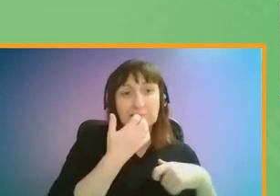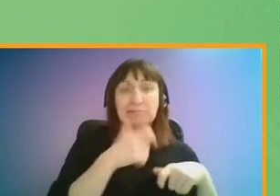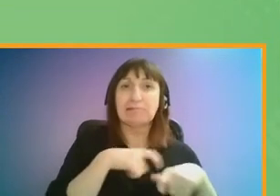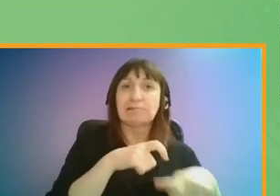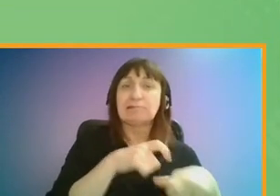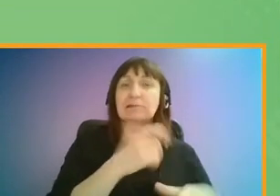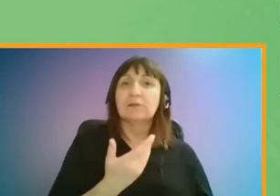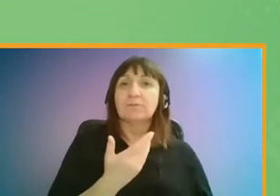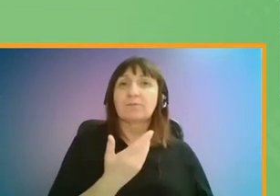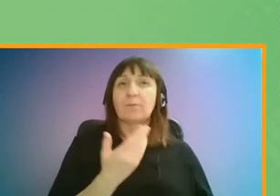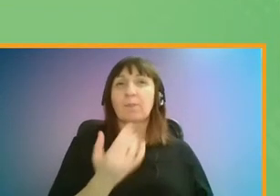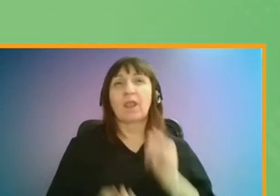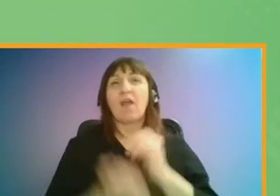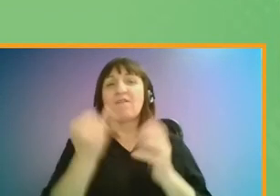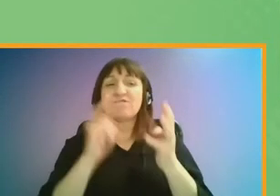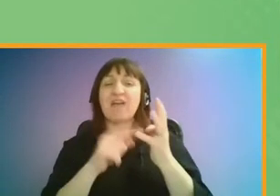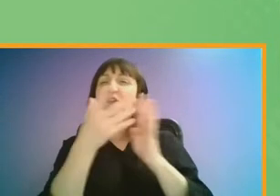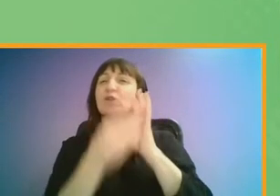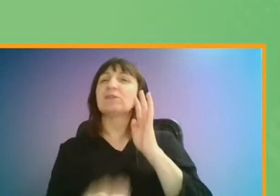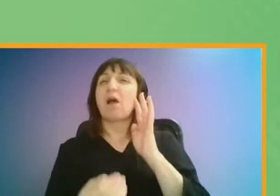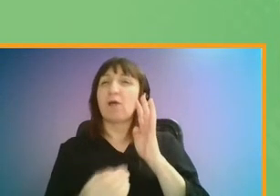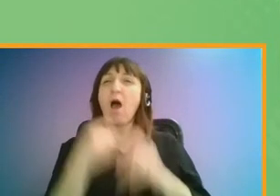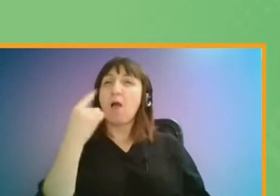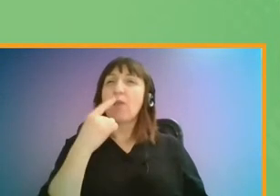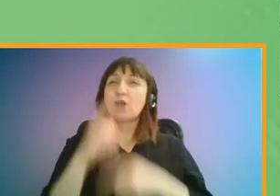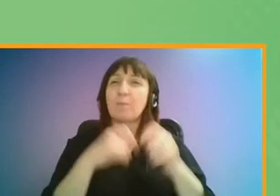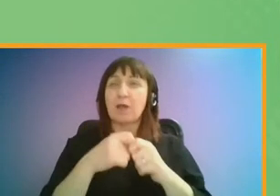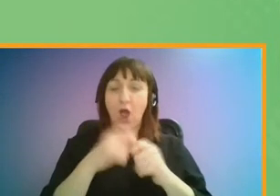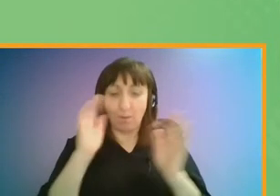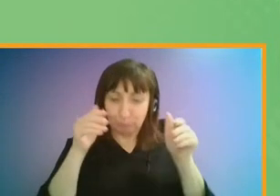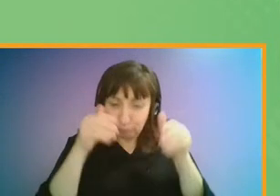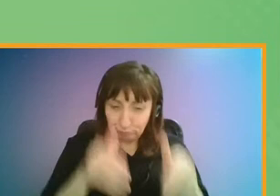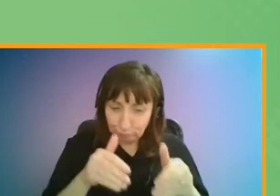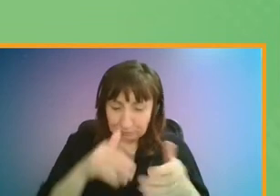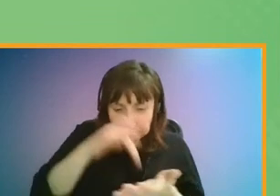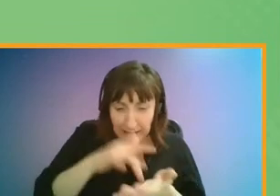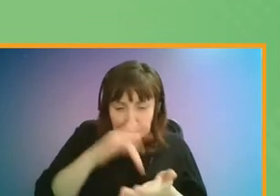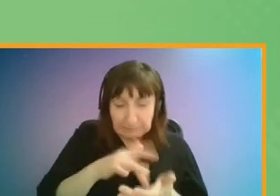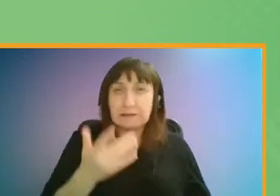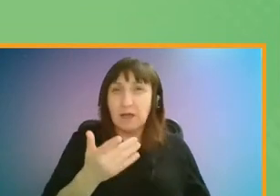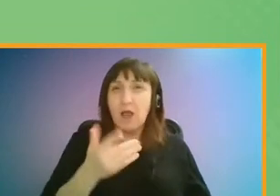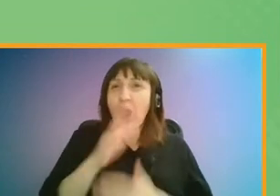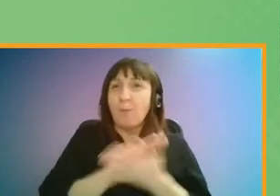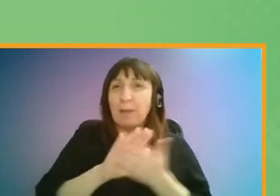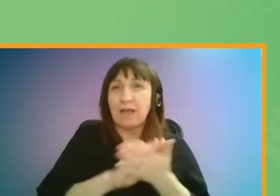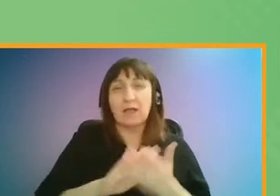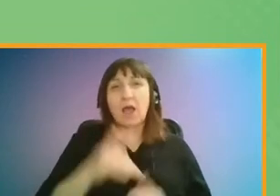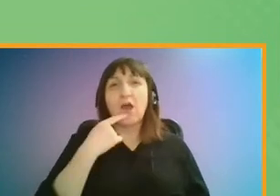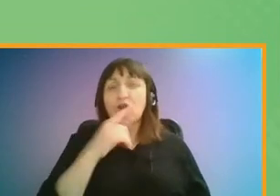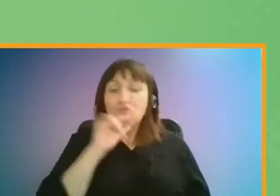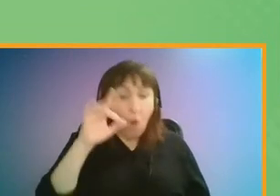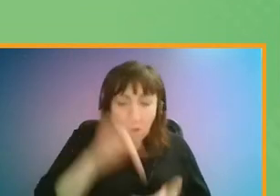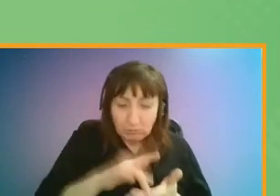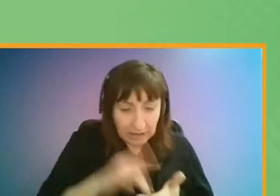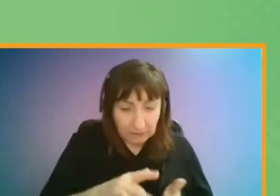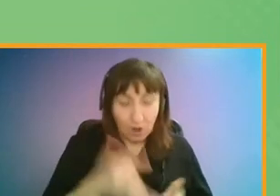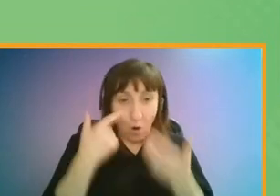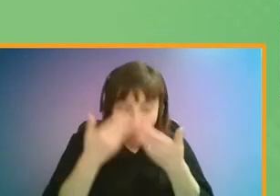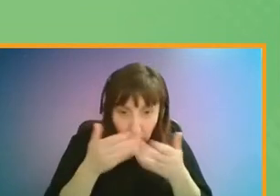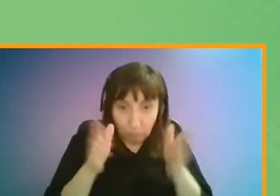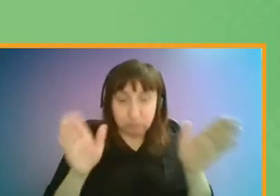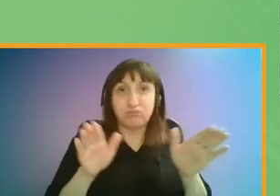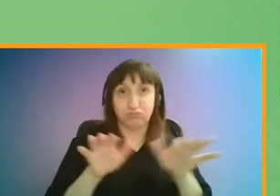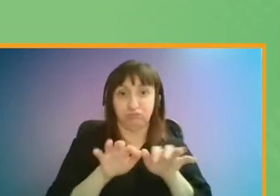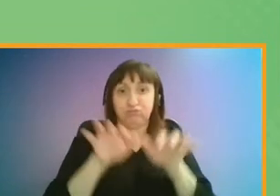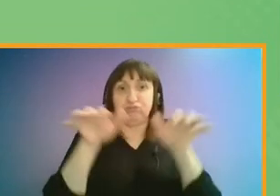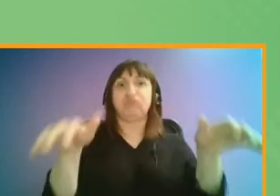The final scenario is that London becomes a more polycentric city. When we say polycentric, we mean that instead of having one big centre of the city,